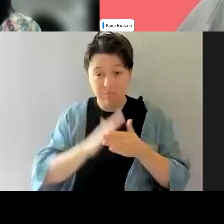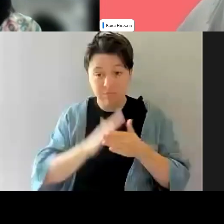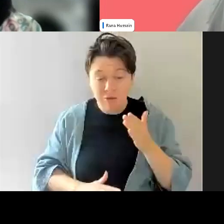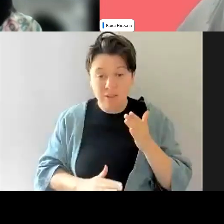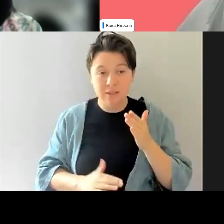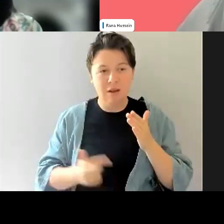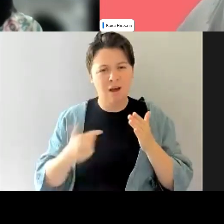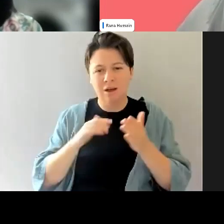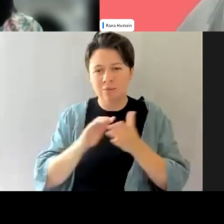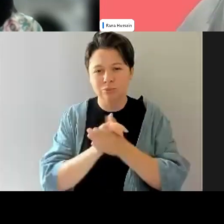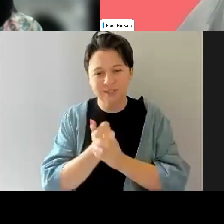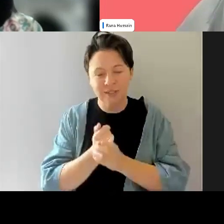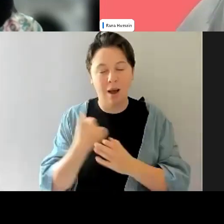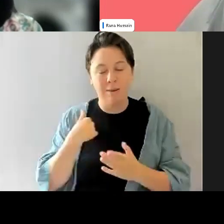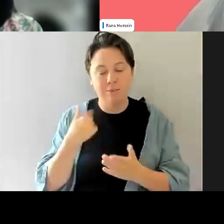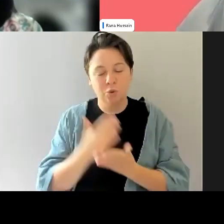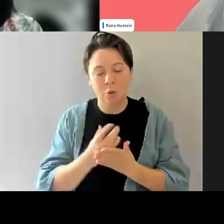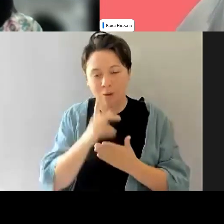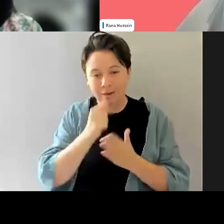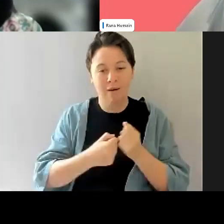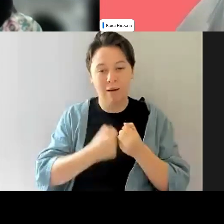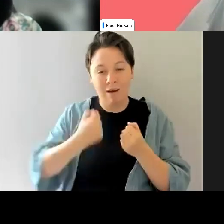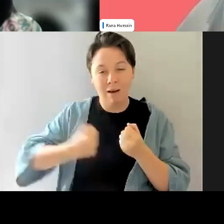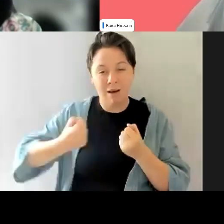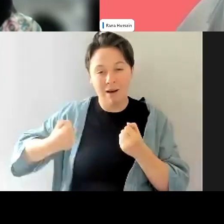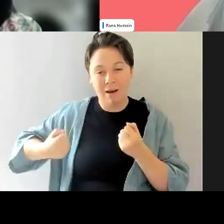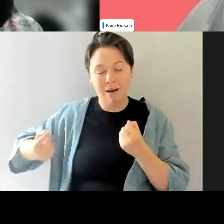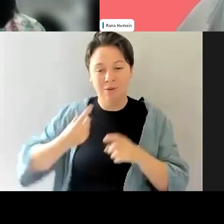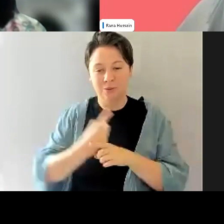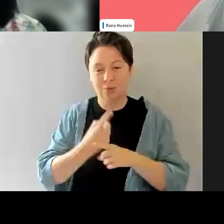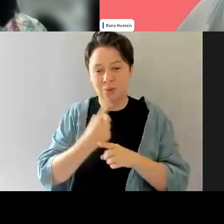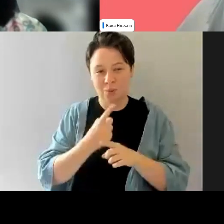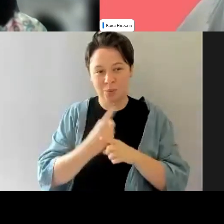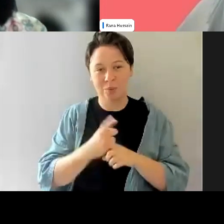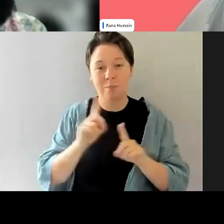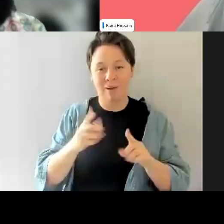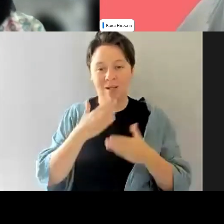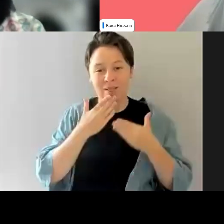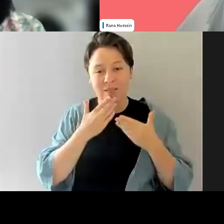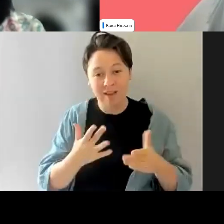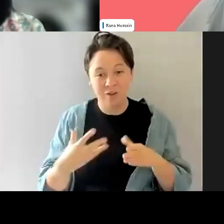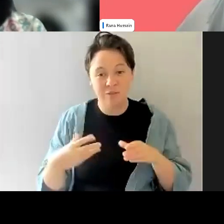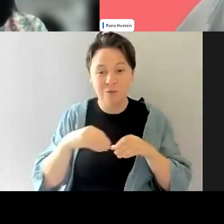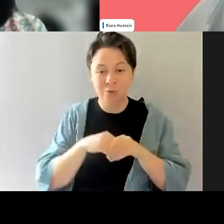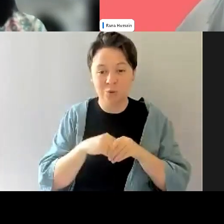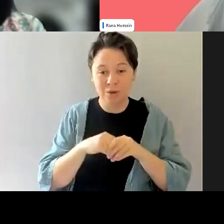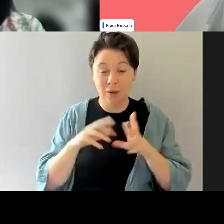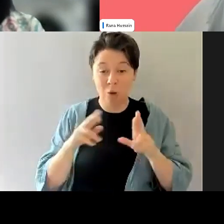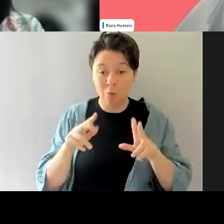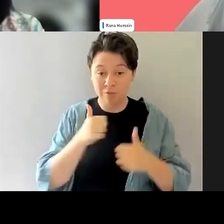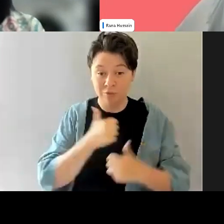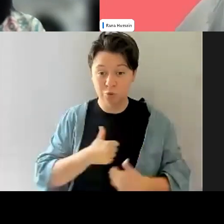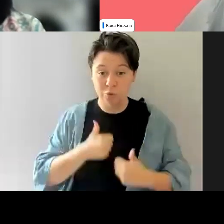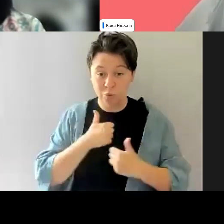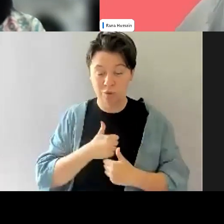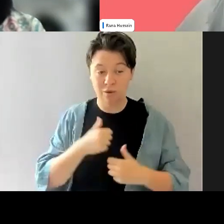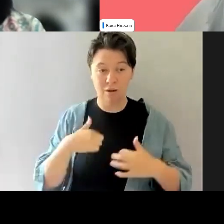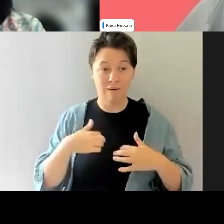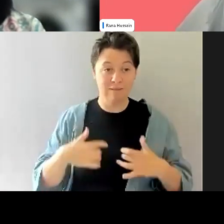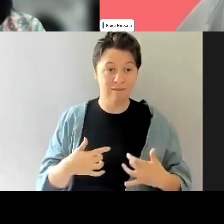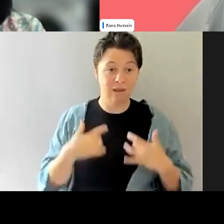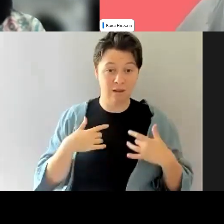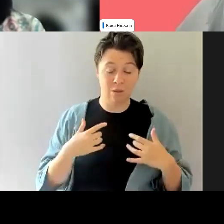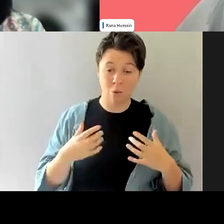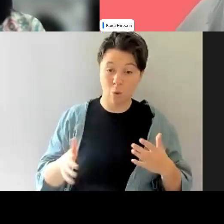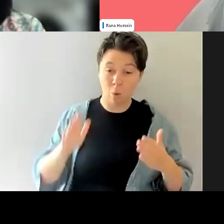Uh, like I said, we could talk for hours on end. Um, thank you everyone for joining us. I hope you enjoyed it. I feel like all the, uh, all the